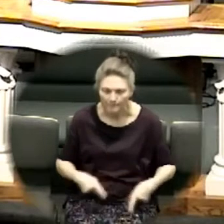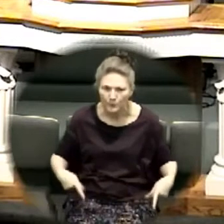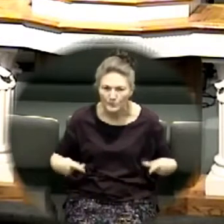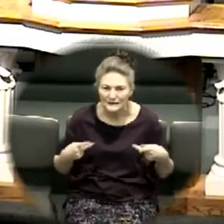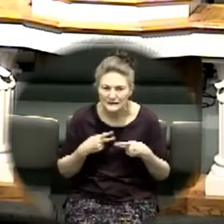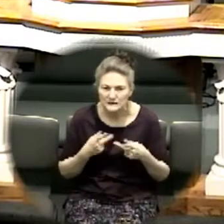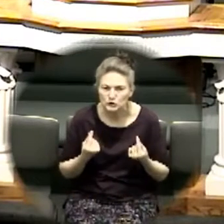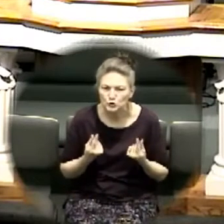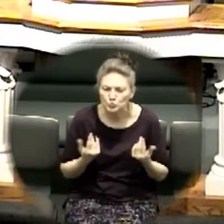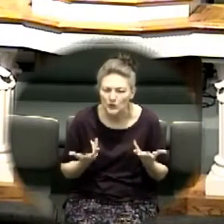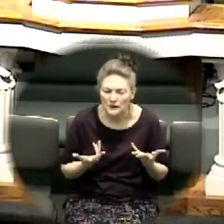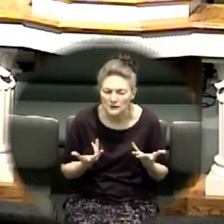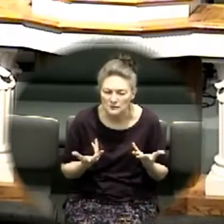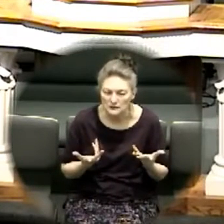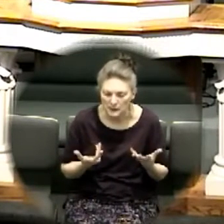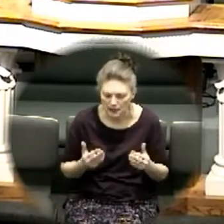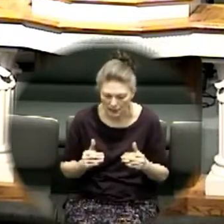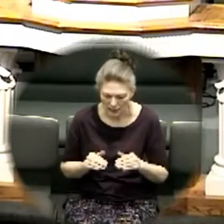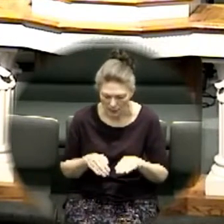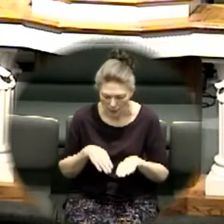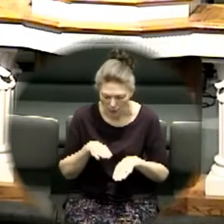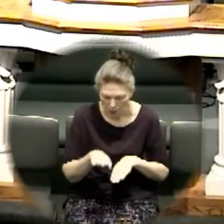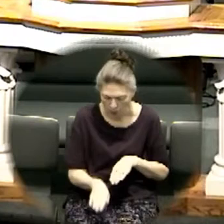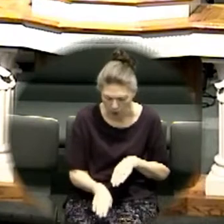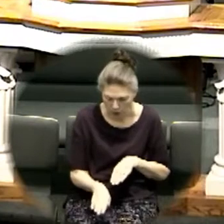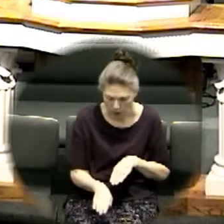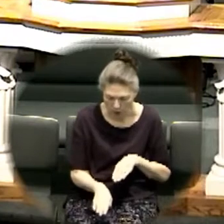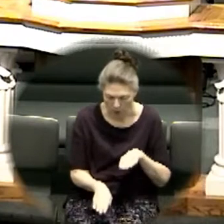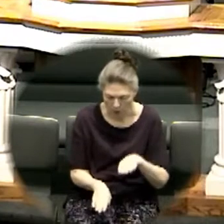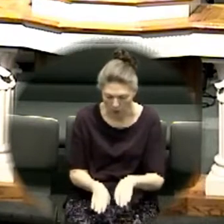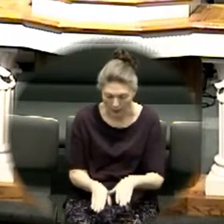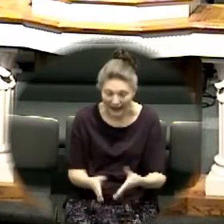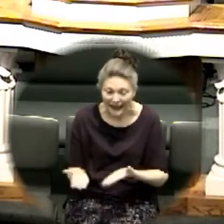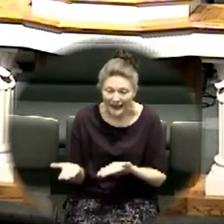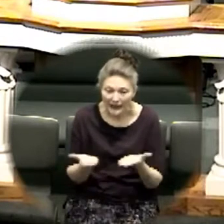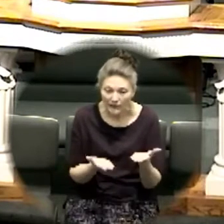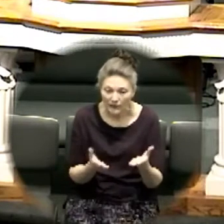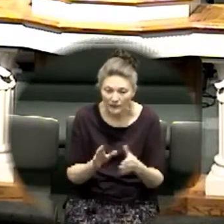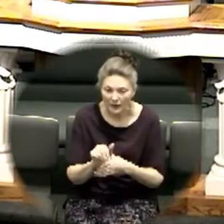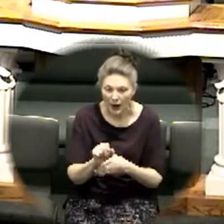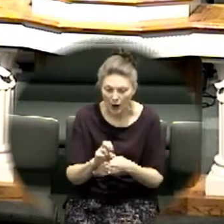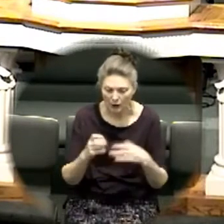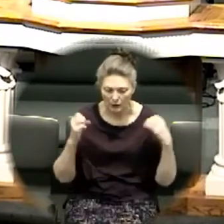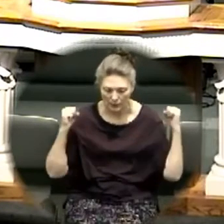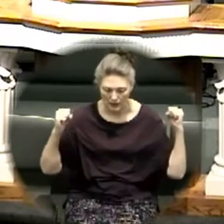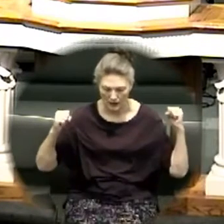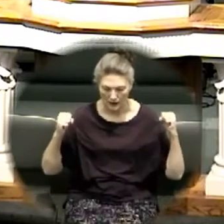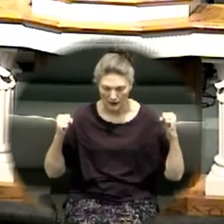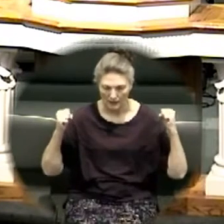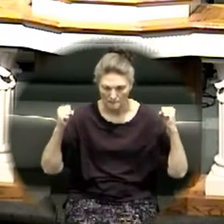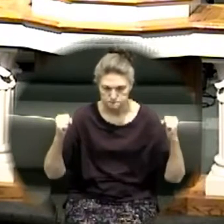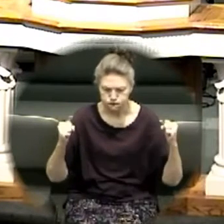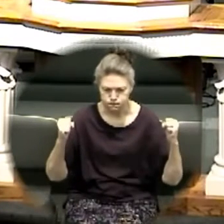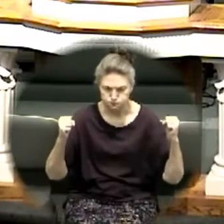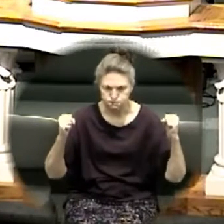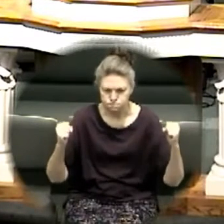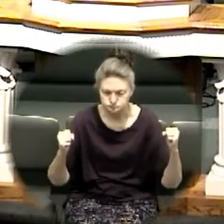was step in carrying that weight carrying that gold covered ark